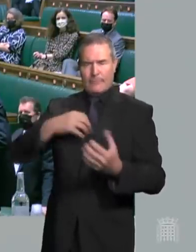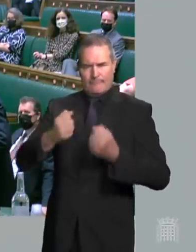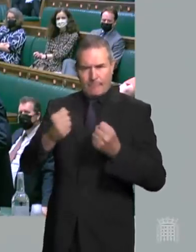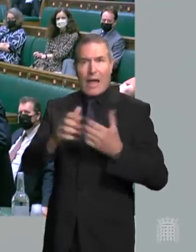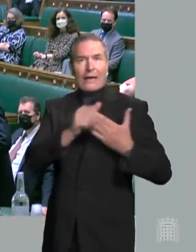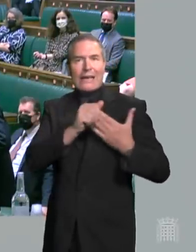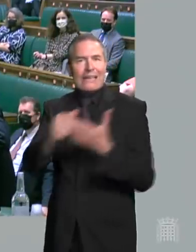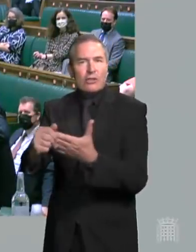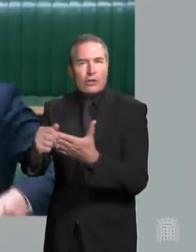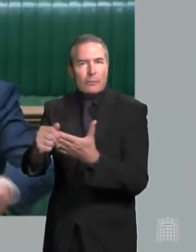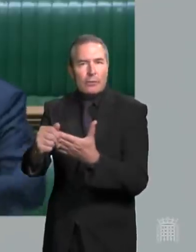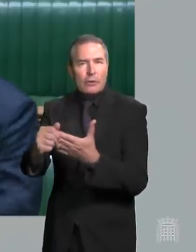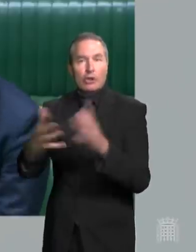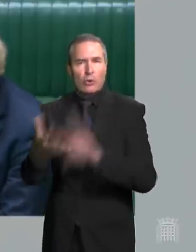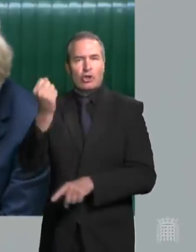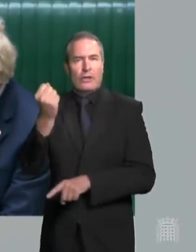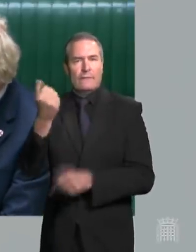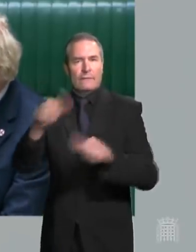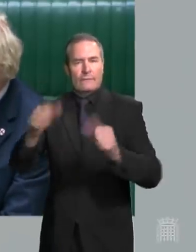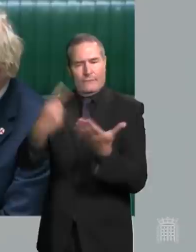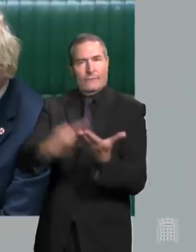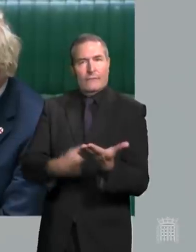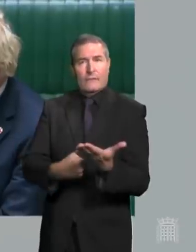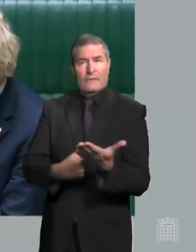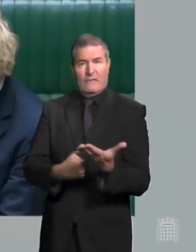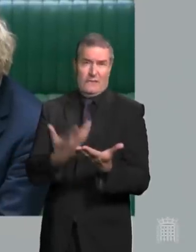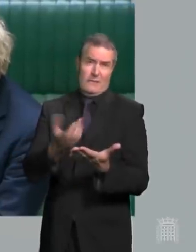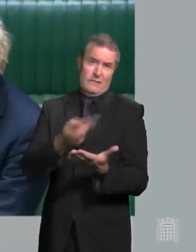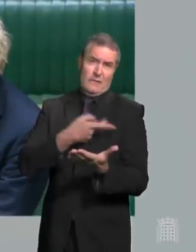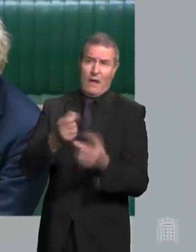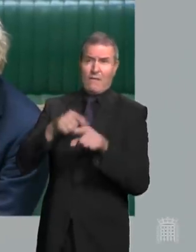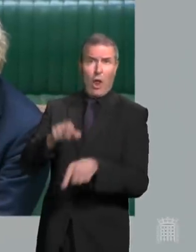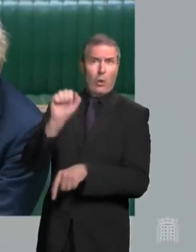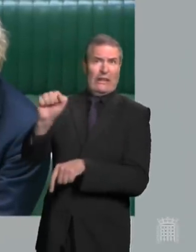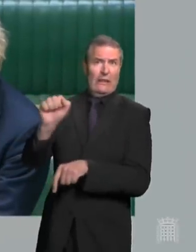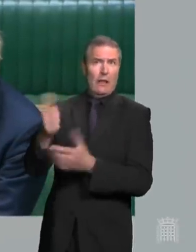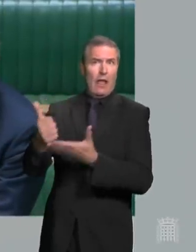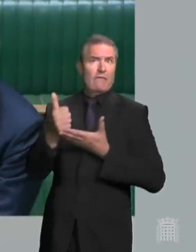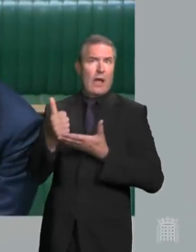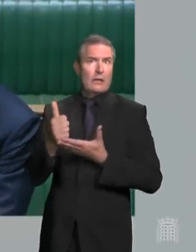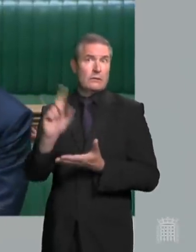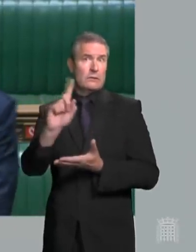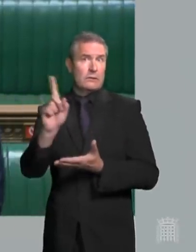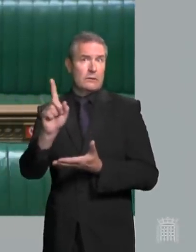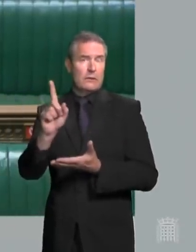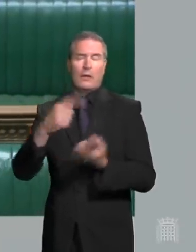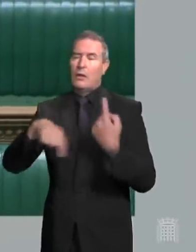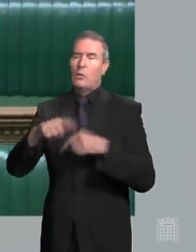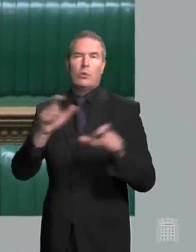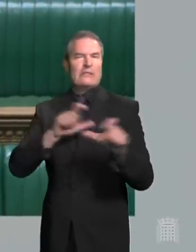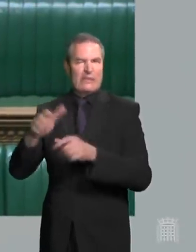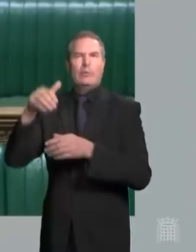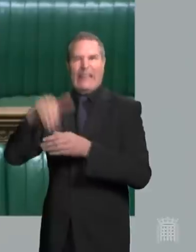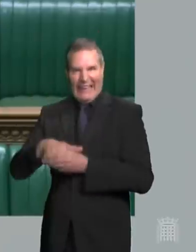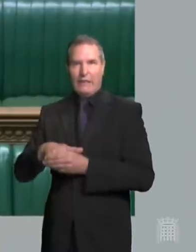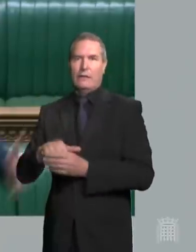leadership to get things done. And if we'd followed his advice, Mr Speaker, if we'd followed his advice, we would still be in the European